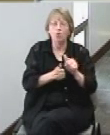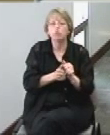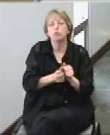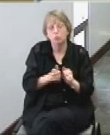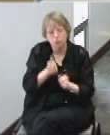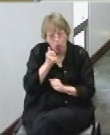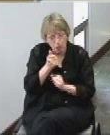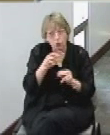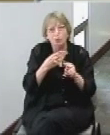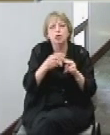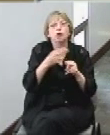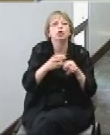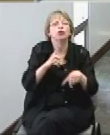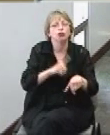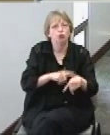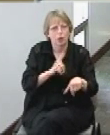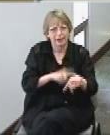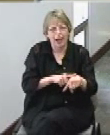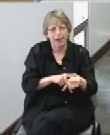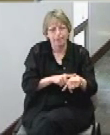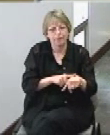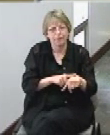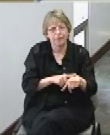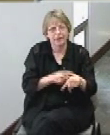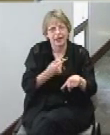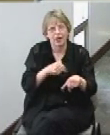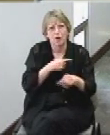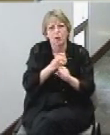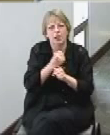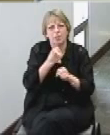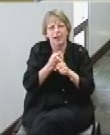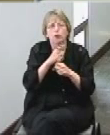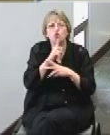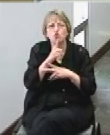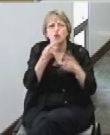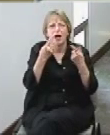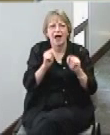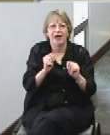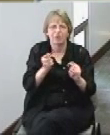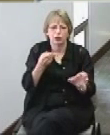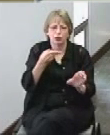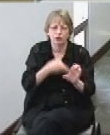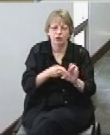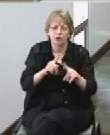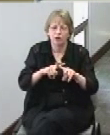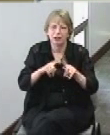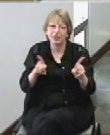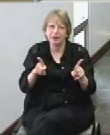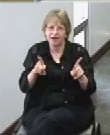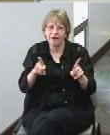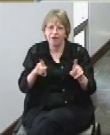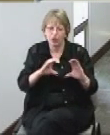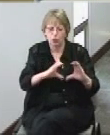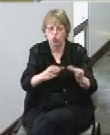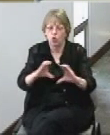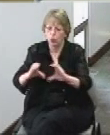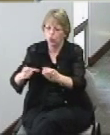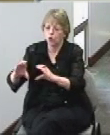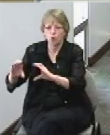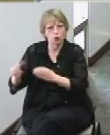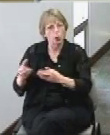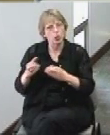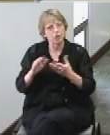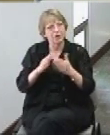shorter in duration and we're going to make a real effort to include different segments of our town with a theme for a